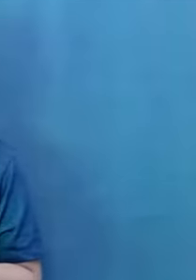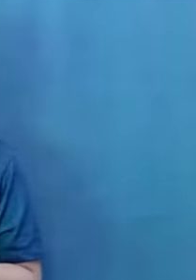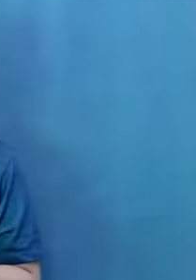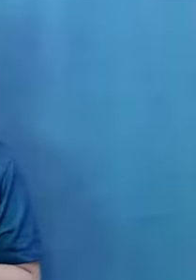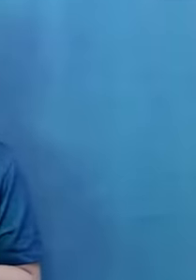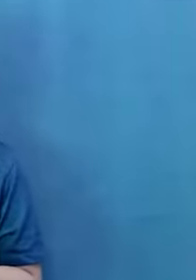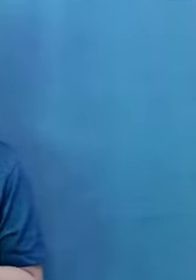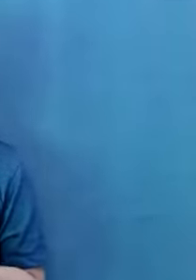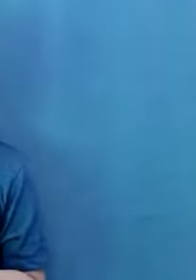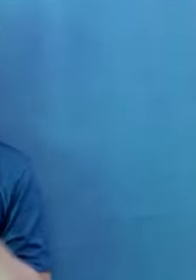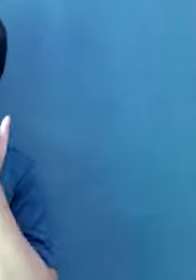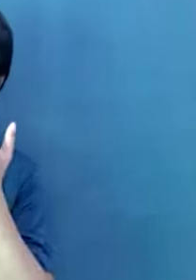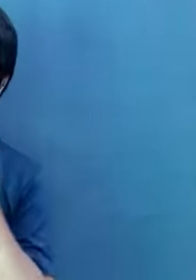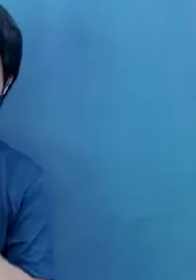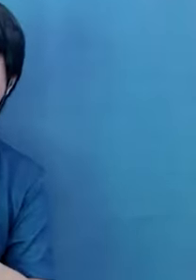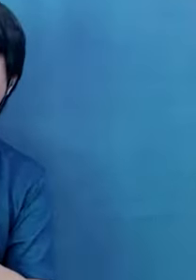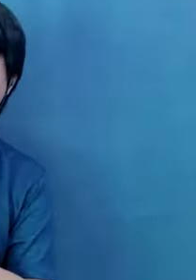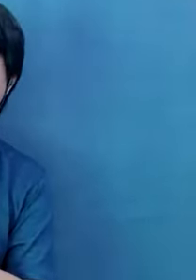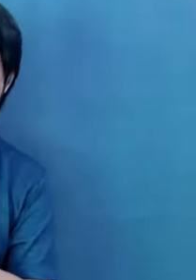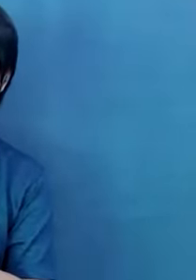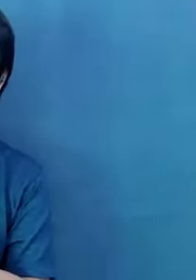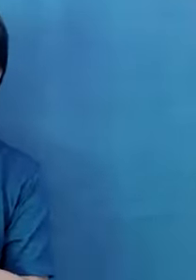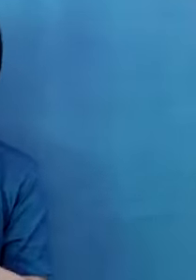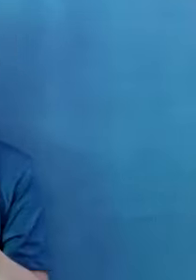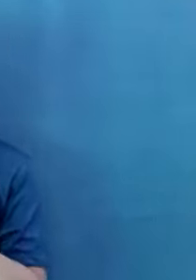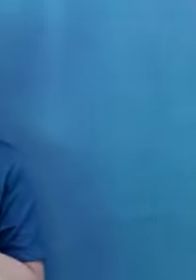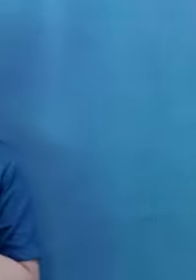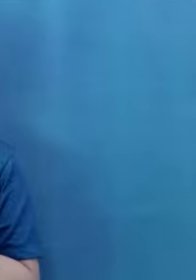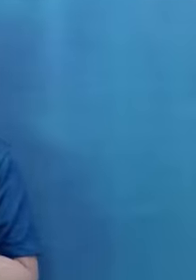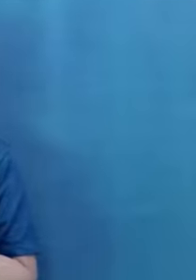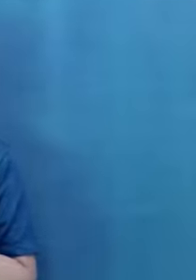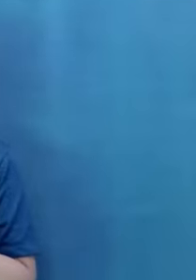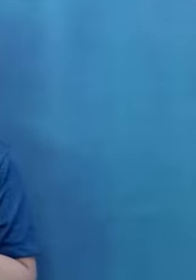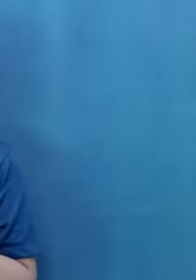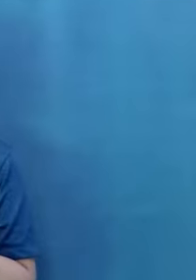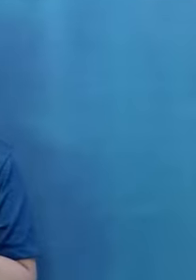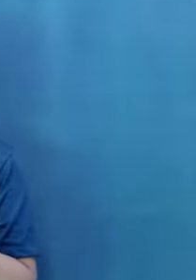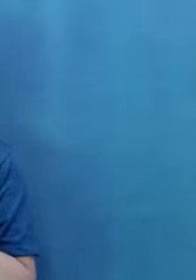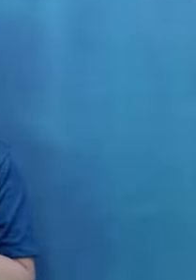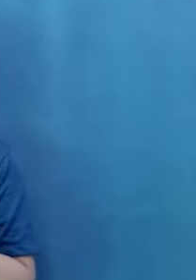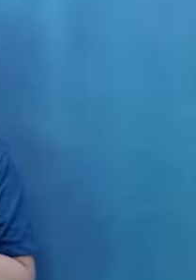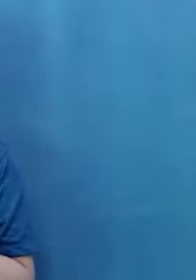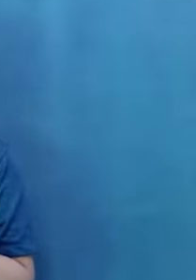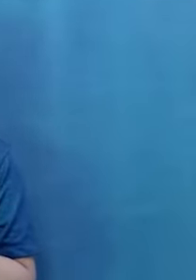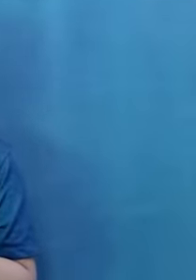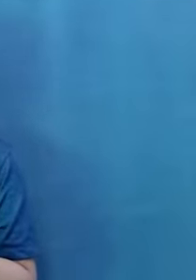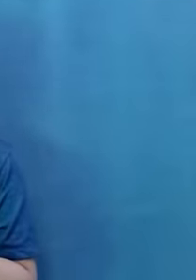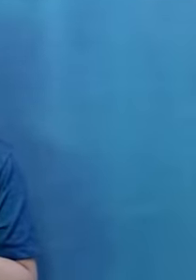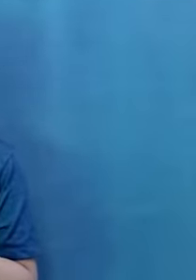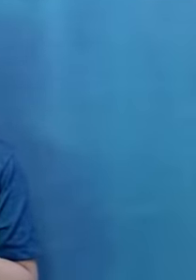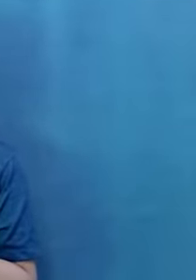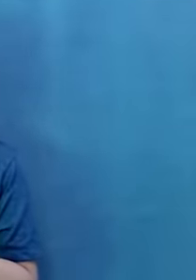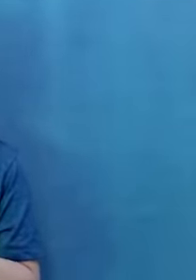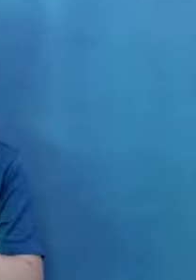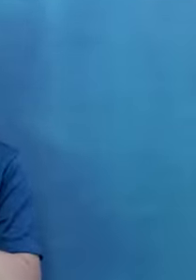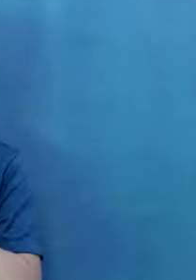amazing. Thank you, Shields. Thank you, Sheila. Yes, that is why, you know, working in